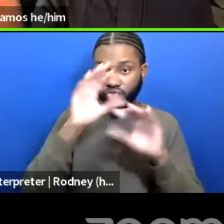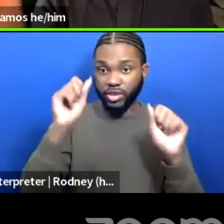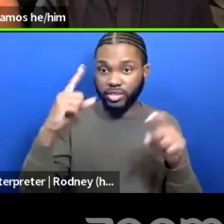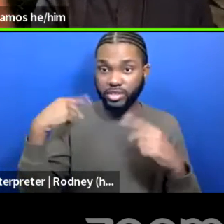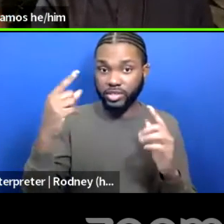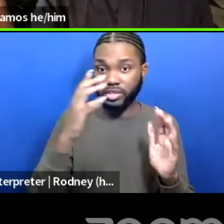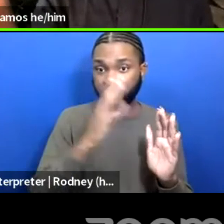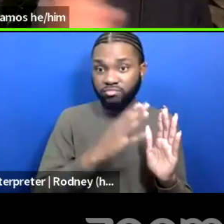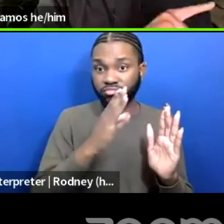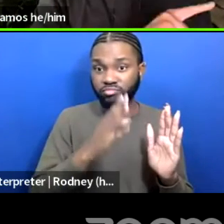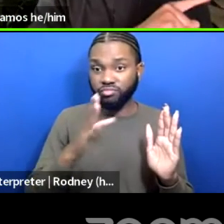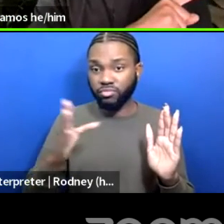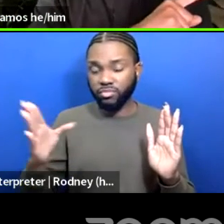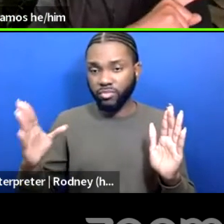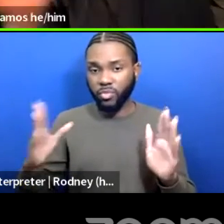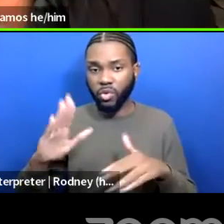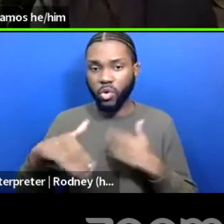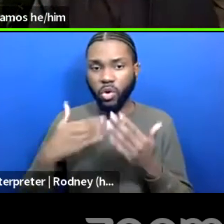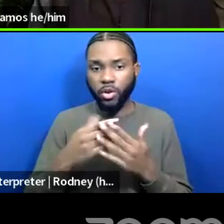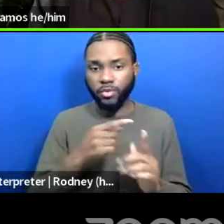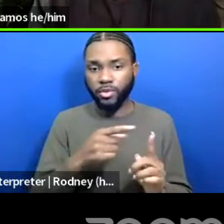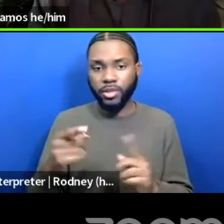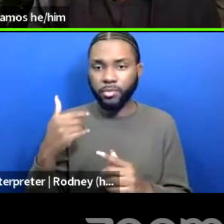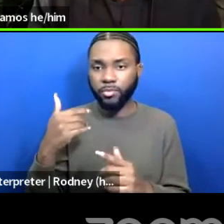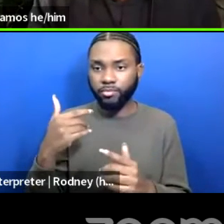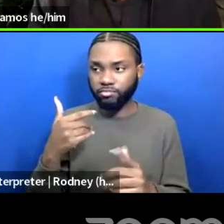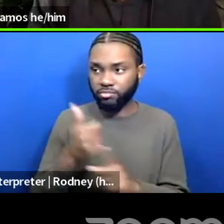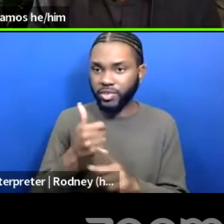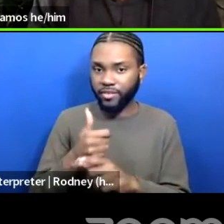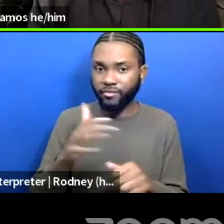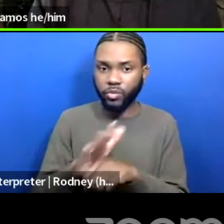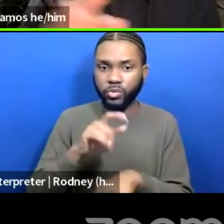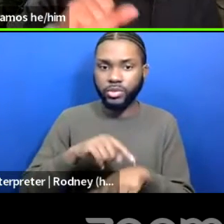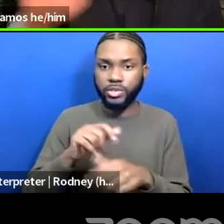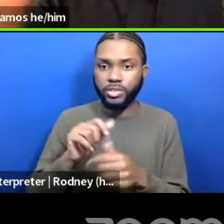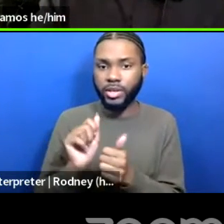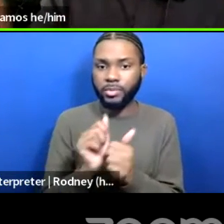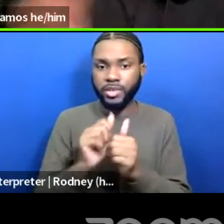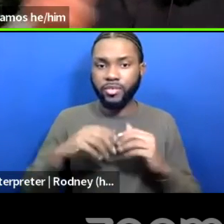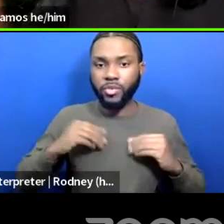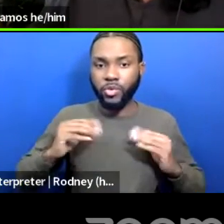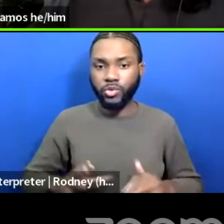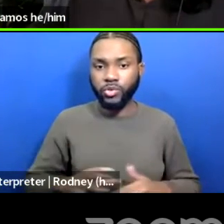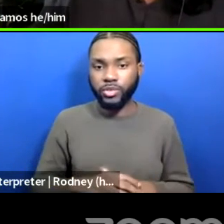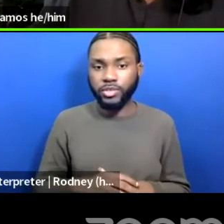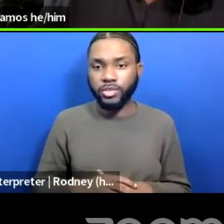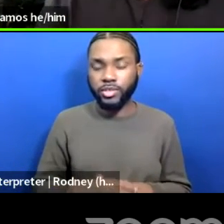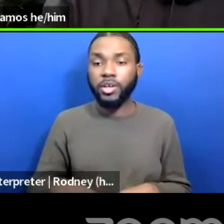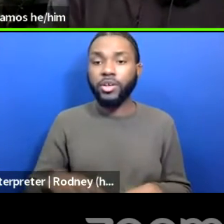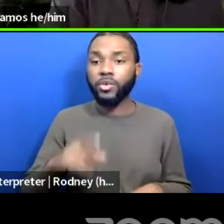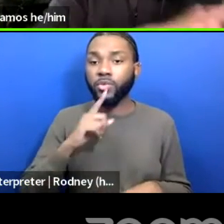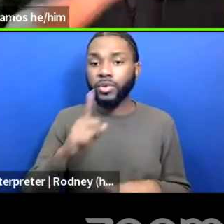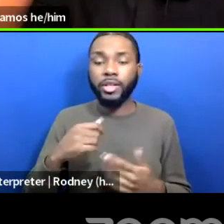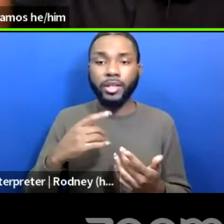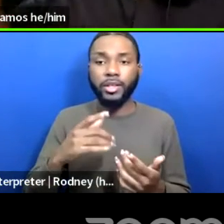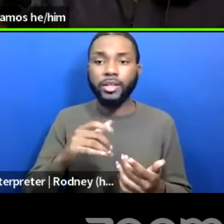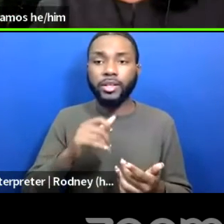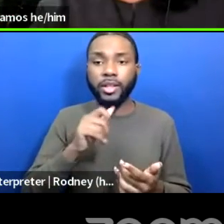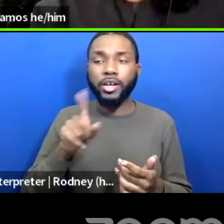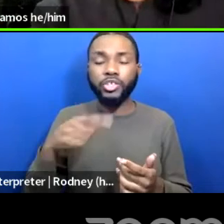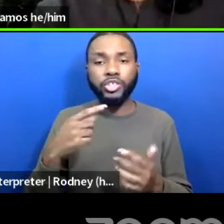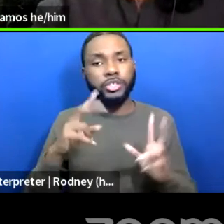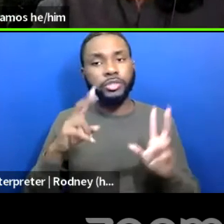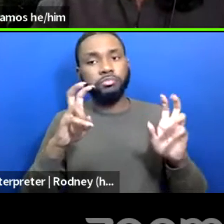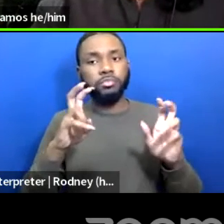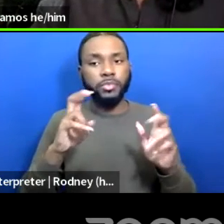actually had, like, were full-time slave owners. They weren't part-time moonlighting of slave owners. They were slave